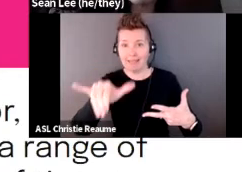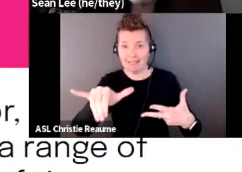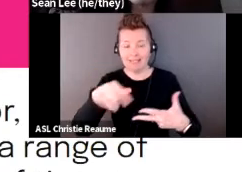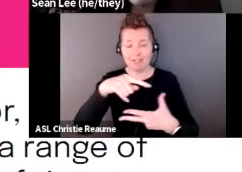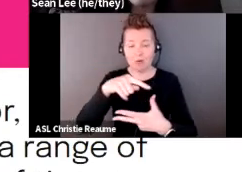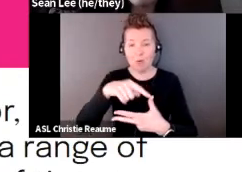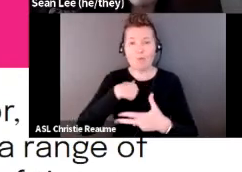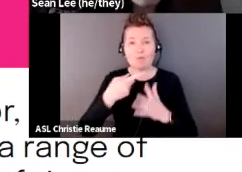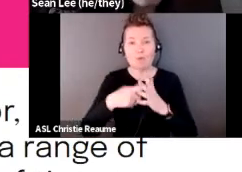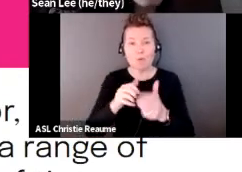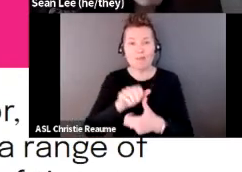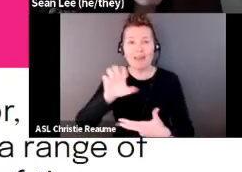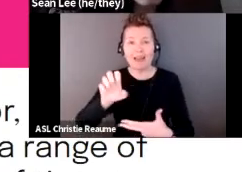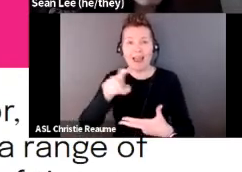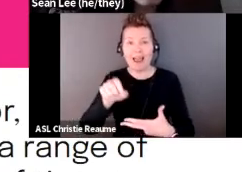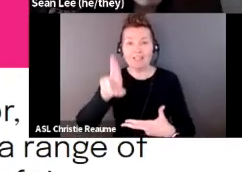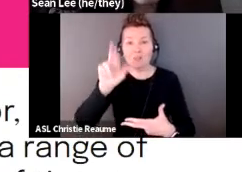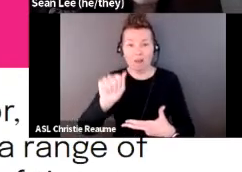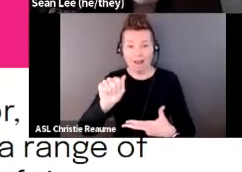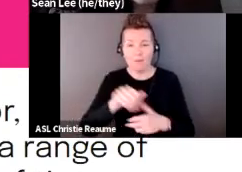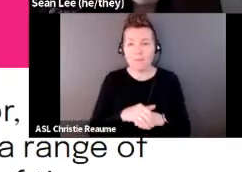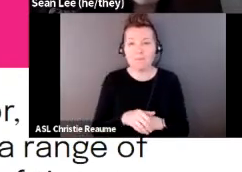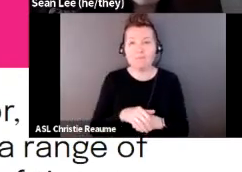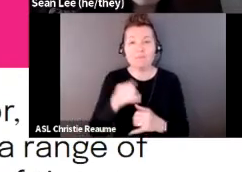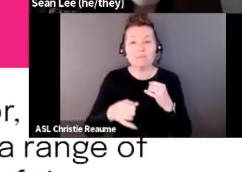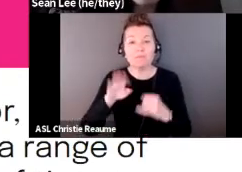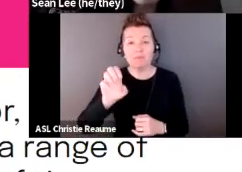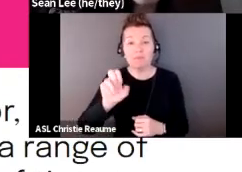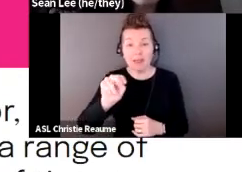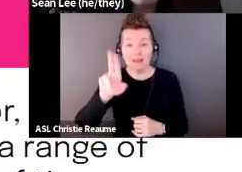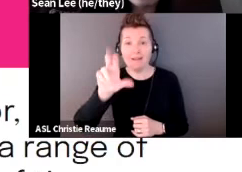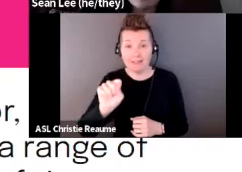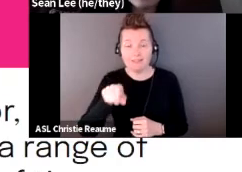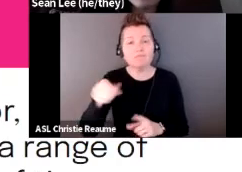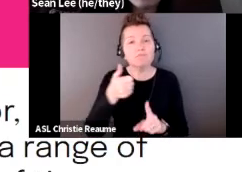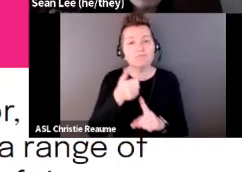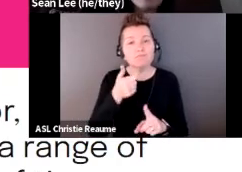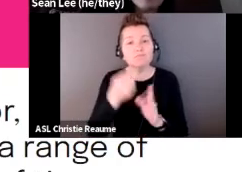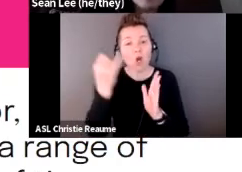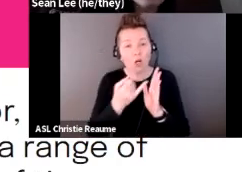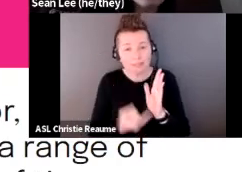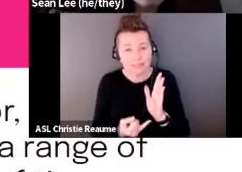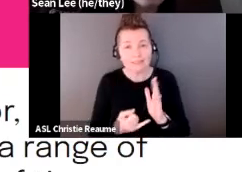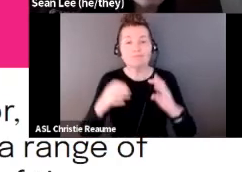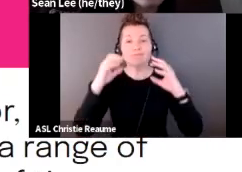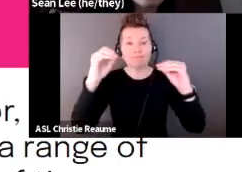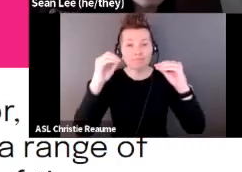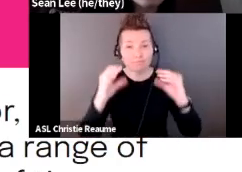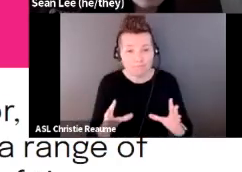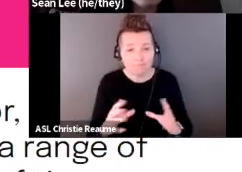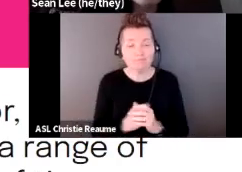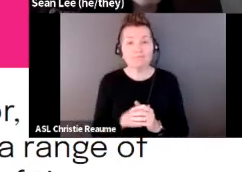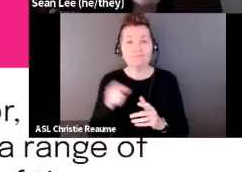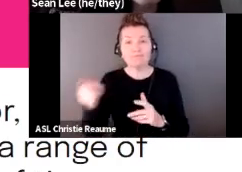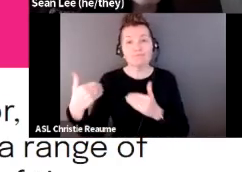bio for Ezra. Uh, Ezra Benes is an artist, educator, and curator